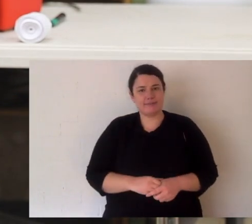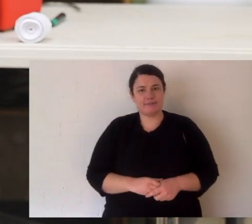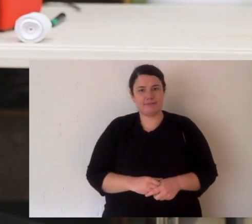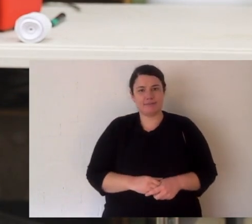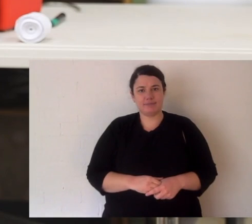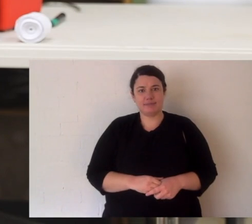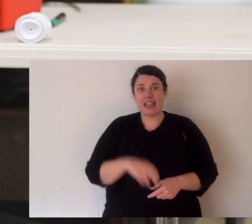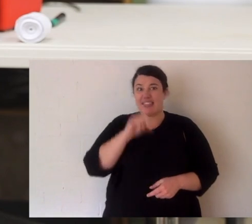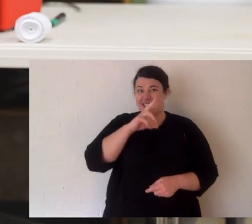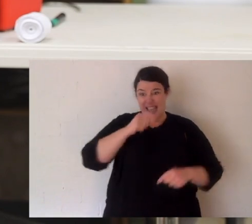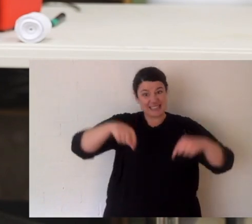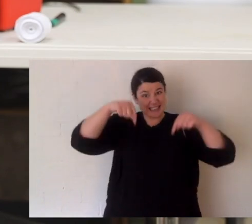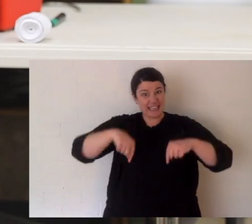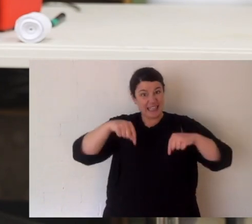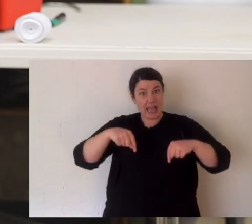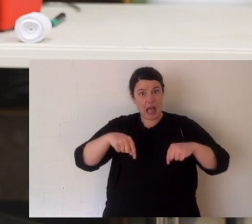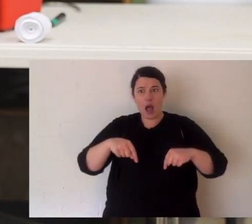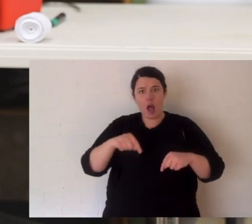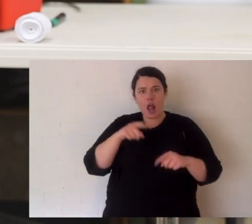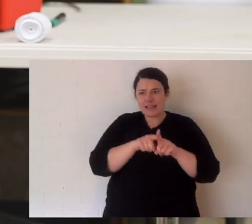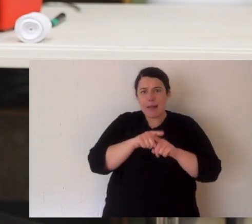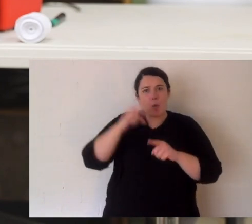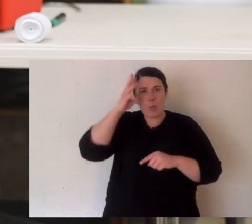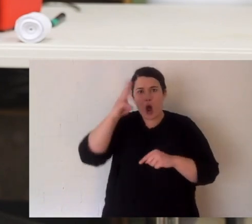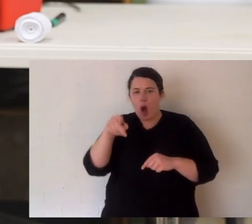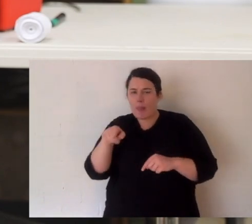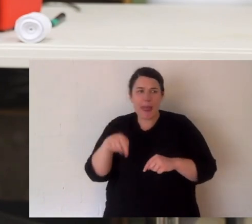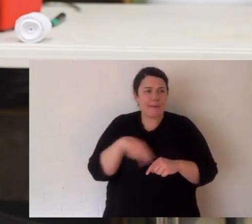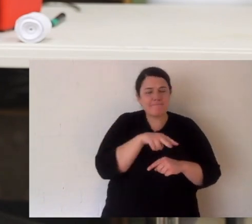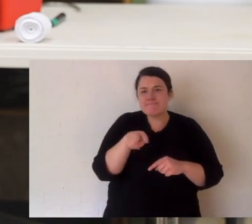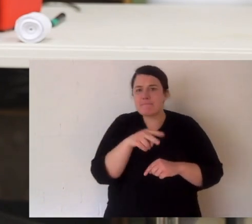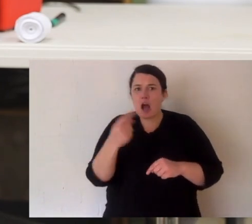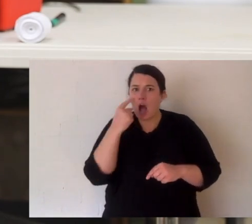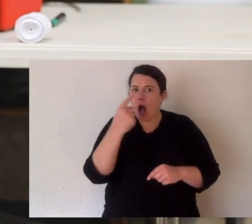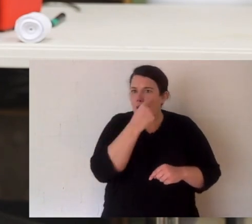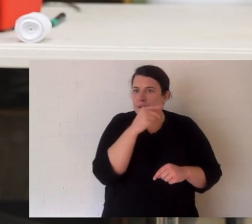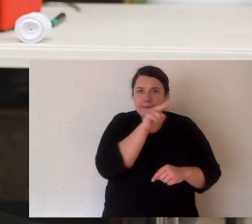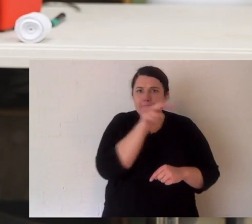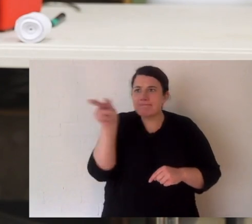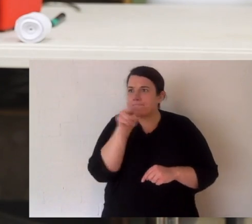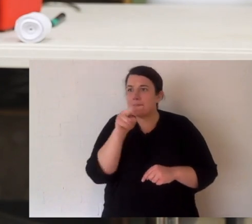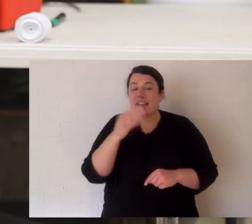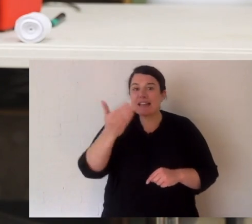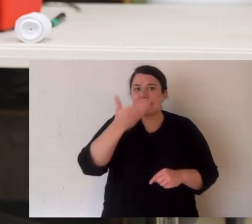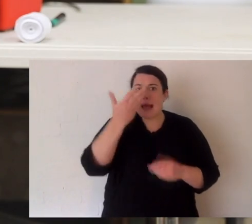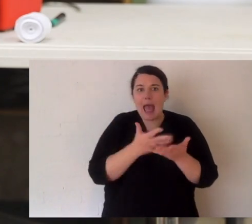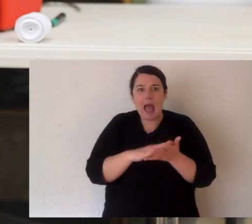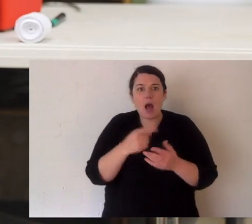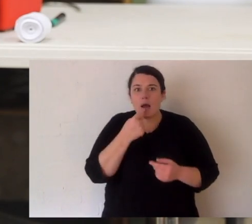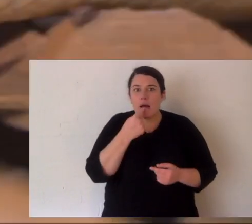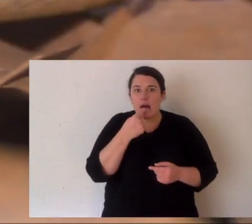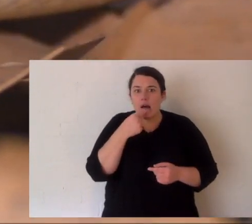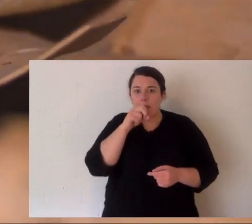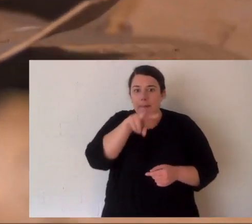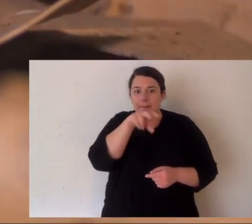in the venom unit, they behave like wild snakes and in the wild snakes use their senses, their eyes. They smell with their